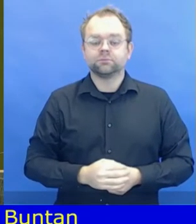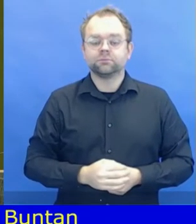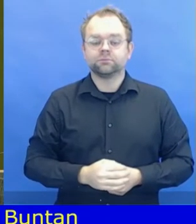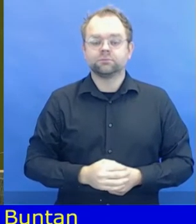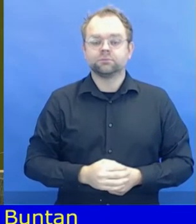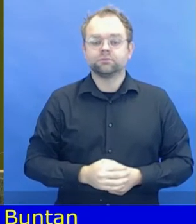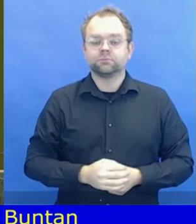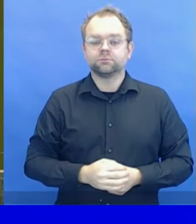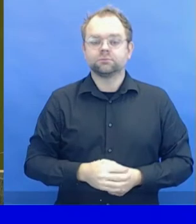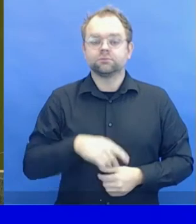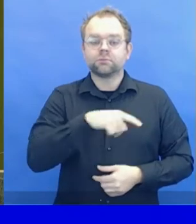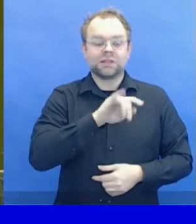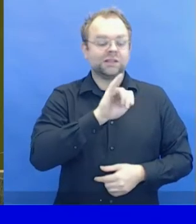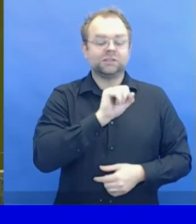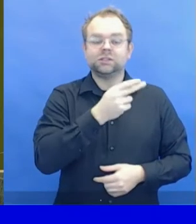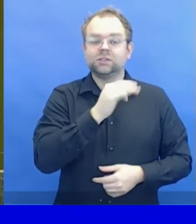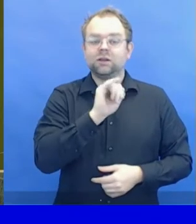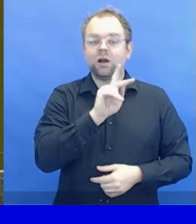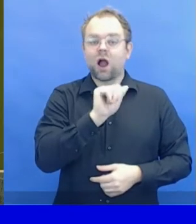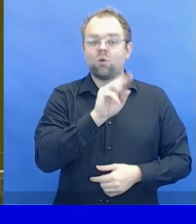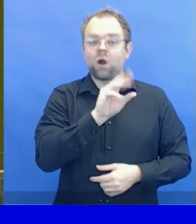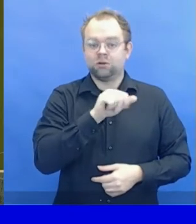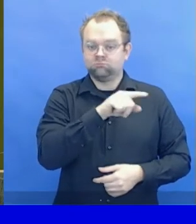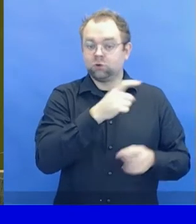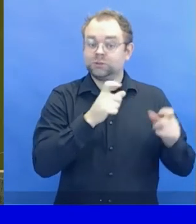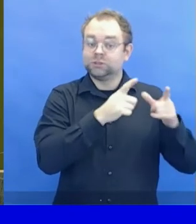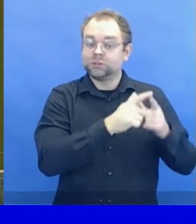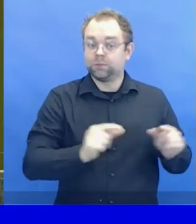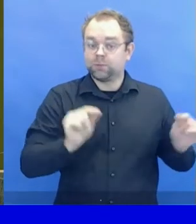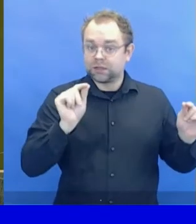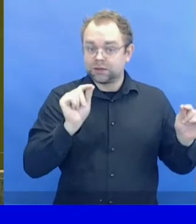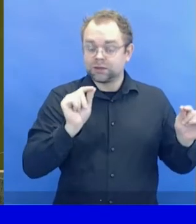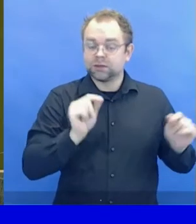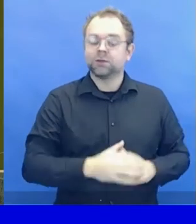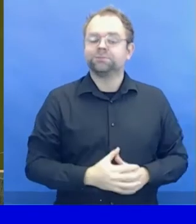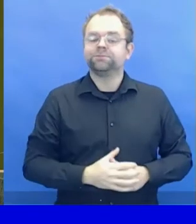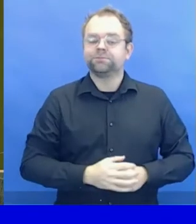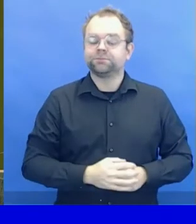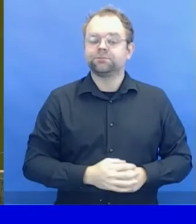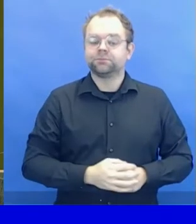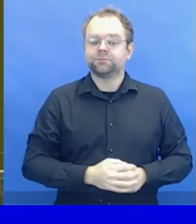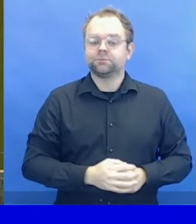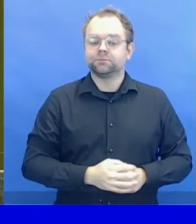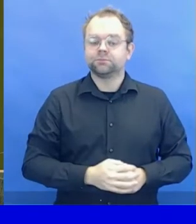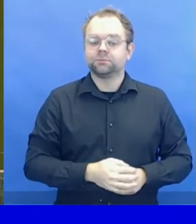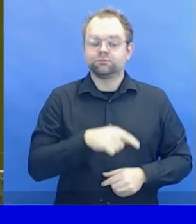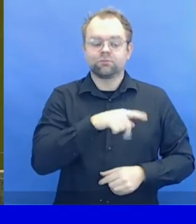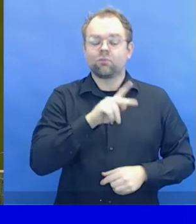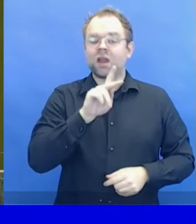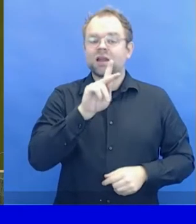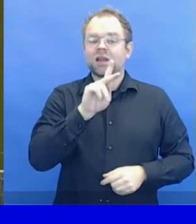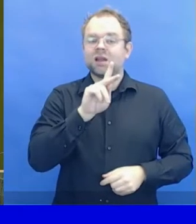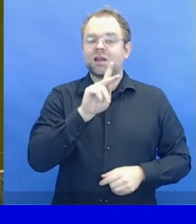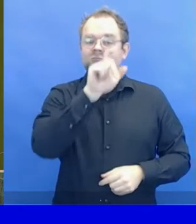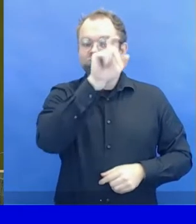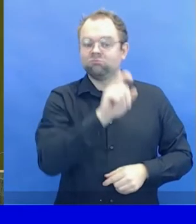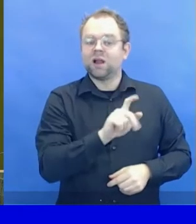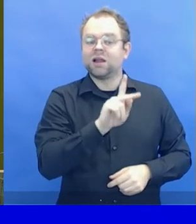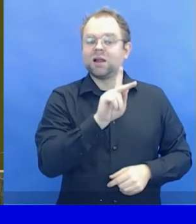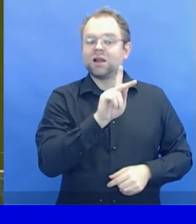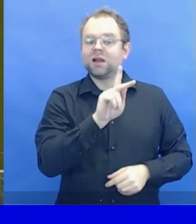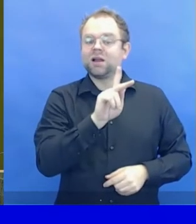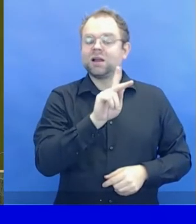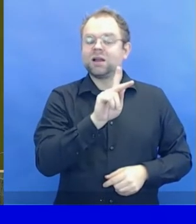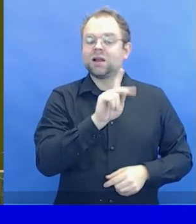Ngungunakabue of Kenya, Mr. Laszlo Gabor Lovasky